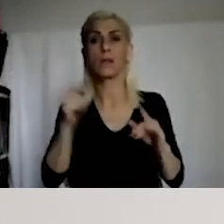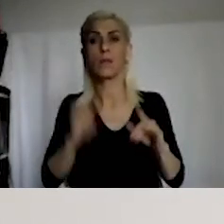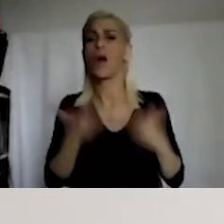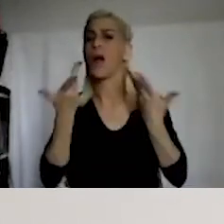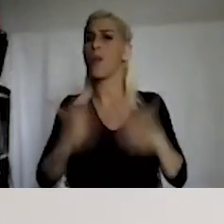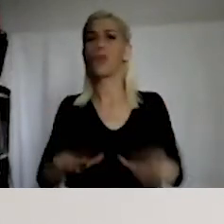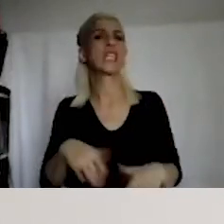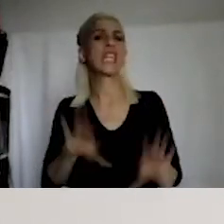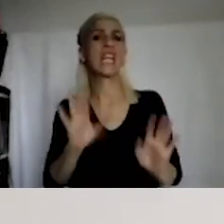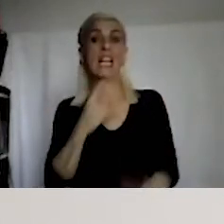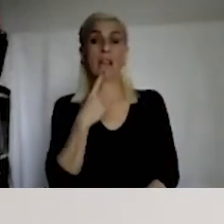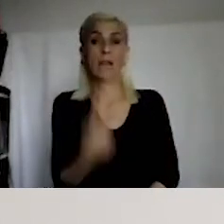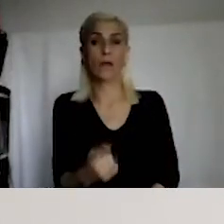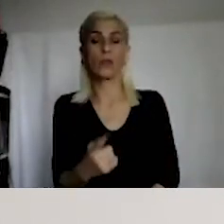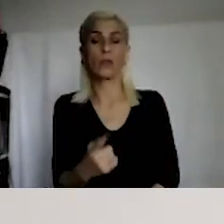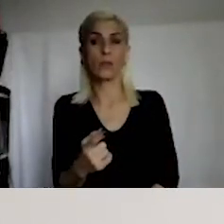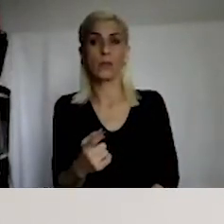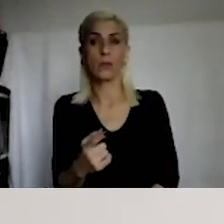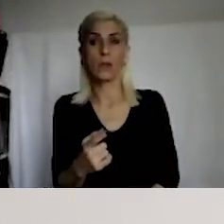inadmissible.